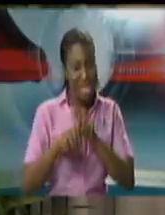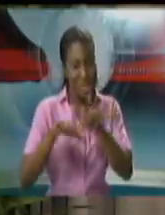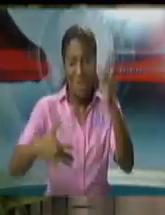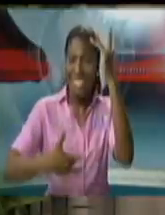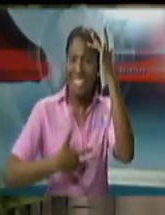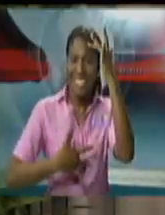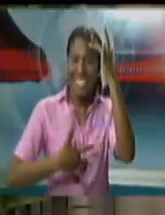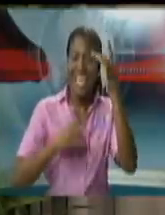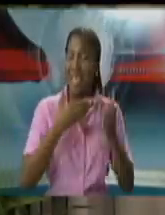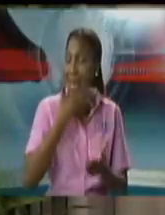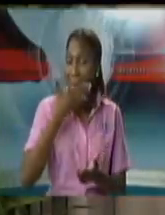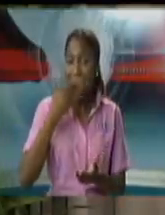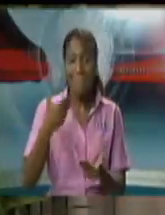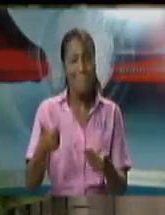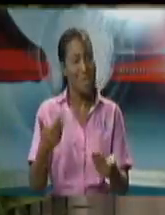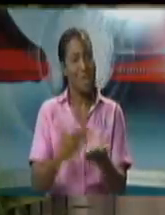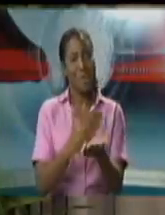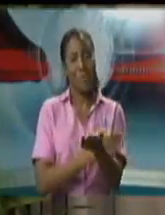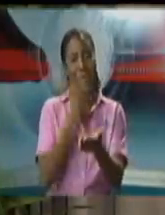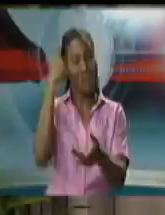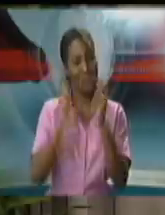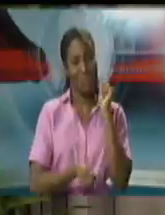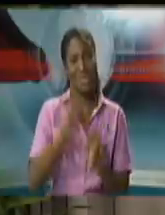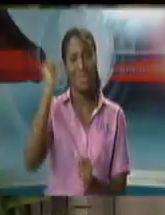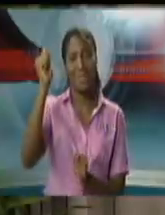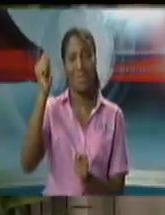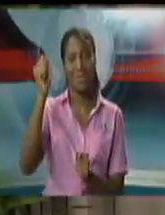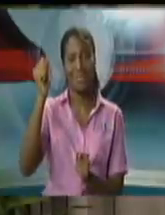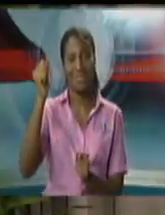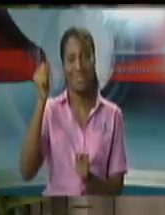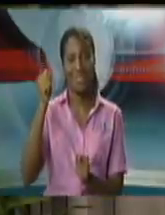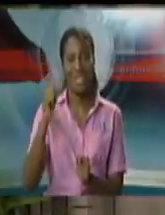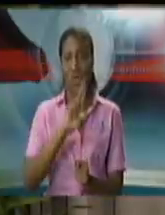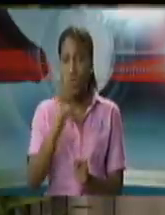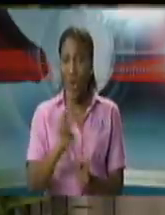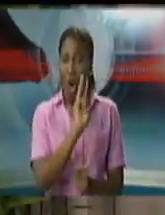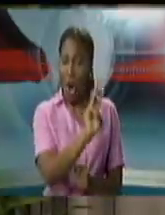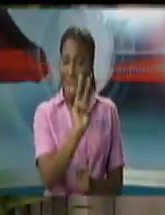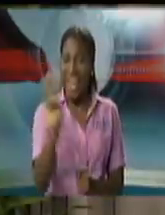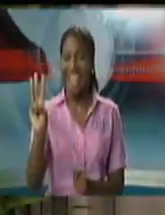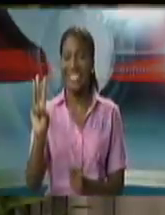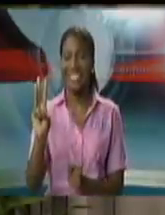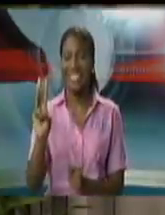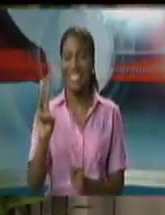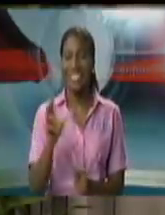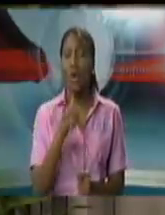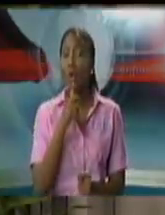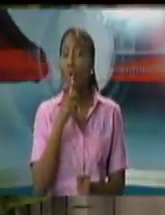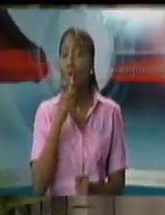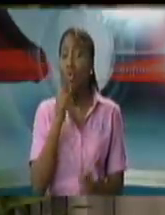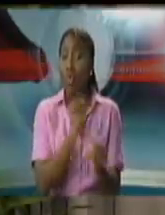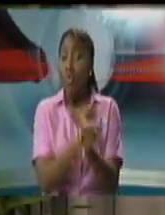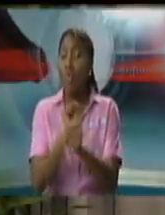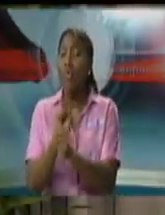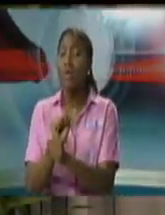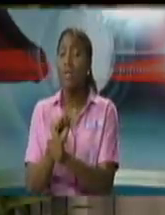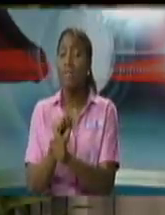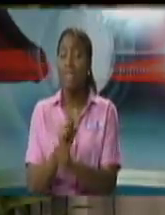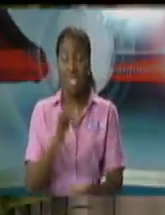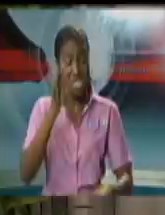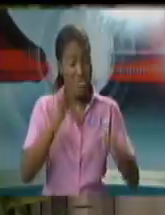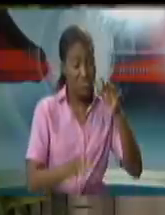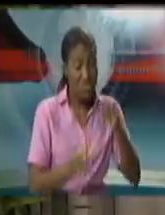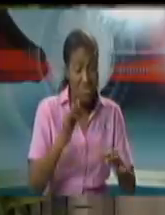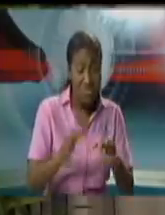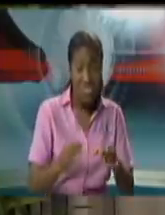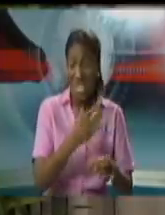facilities have come to fruition. Again, this has been brought about by a dedicated operation of judicial and process